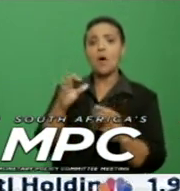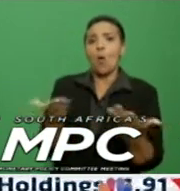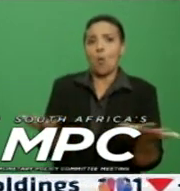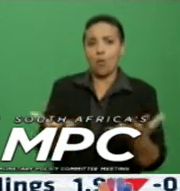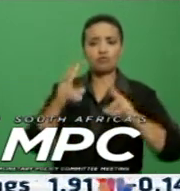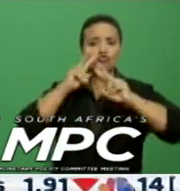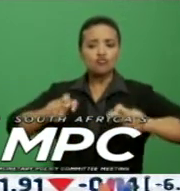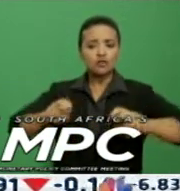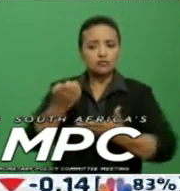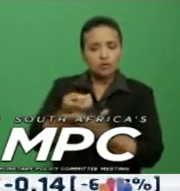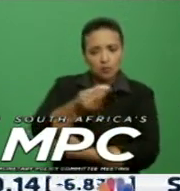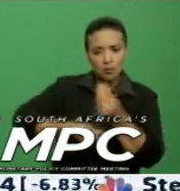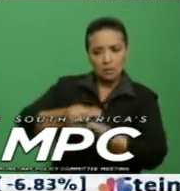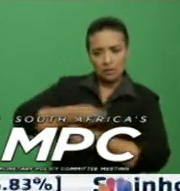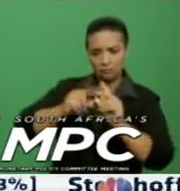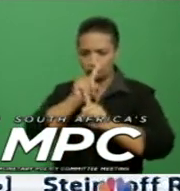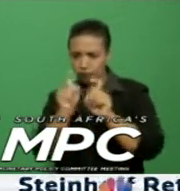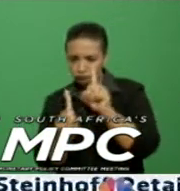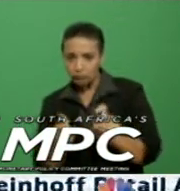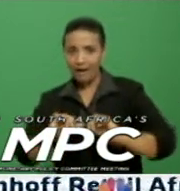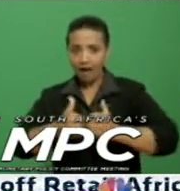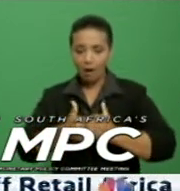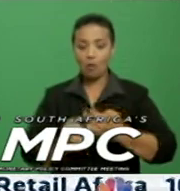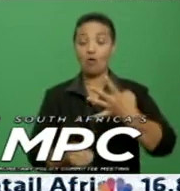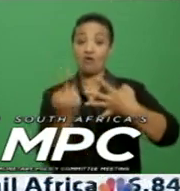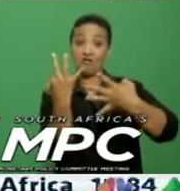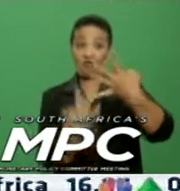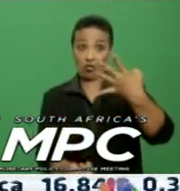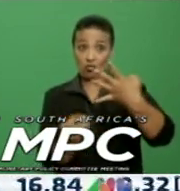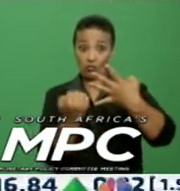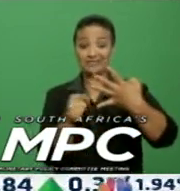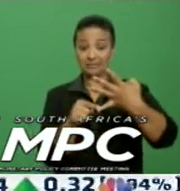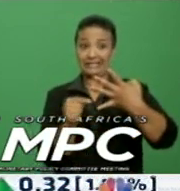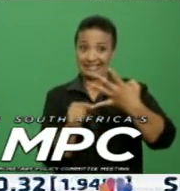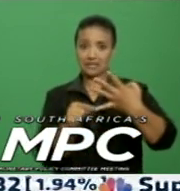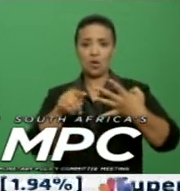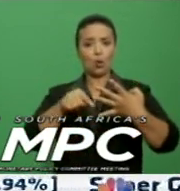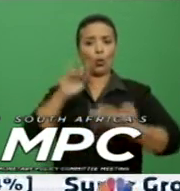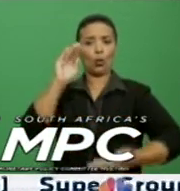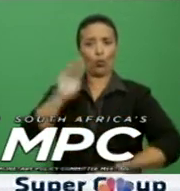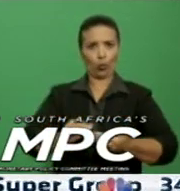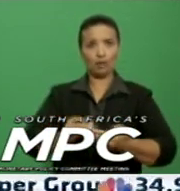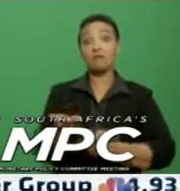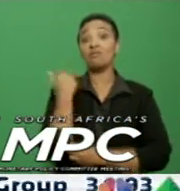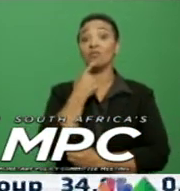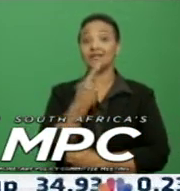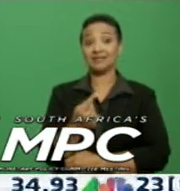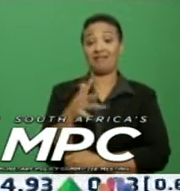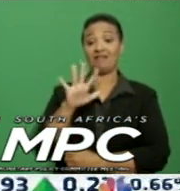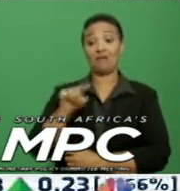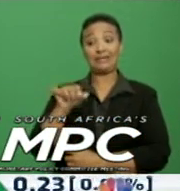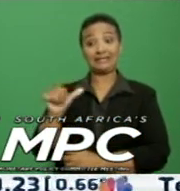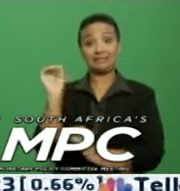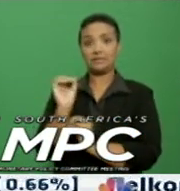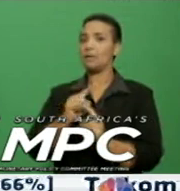conducted by the Bureau for Economic Research in the fourth quarter of 2018 declined from 5.6%